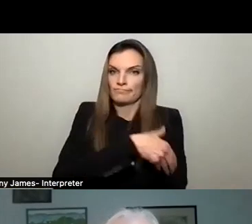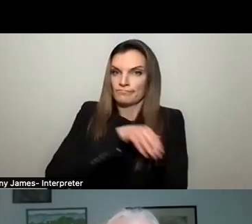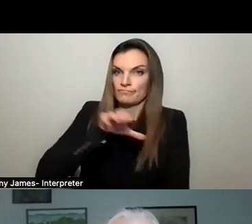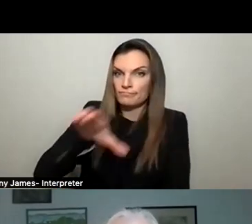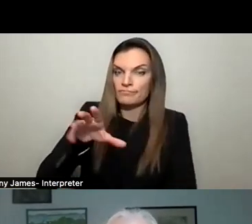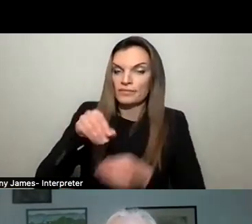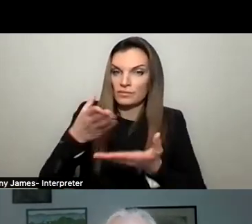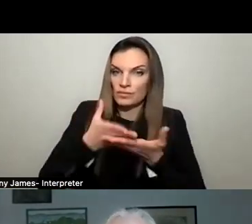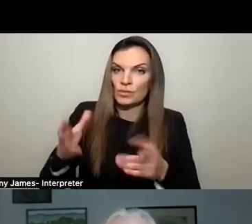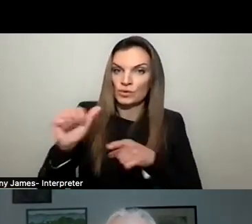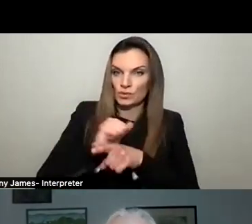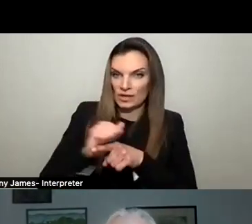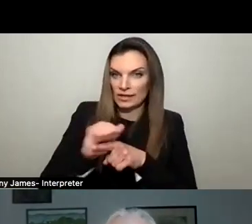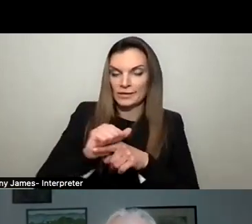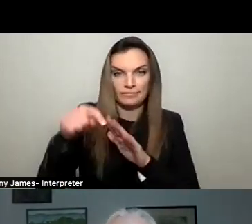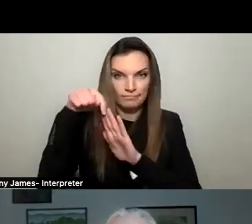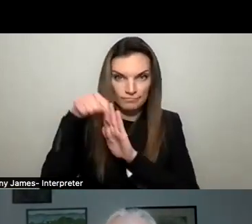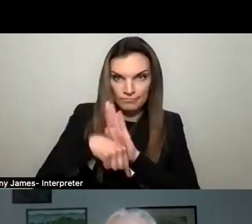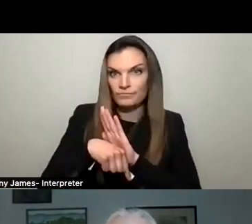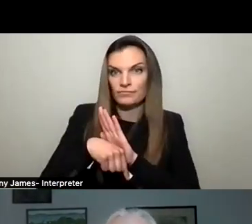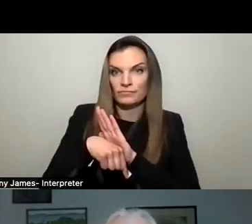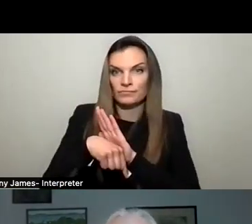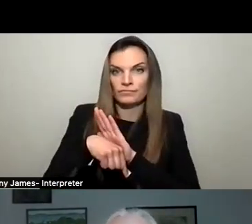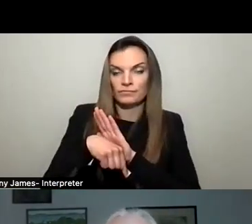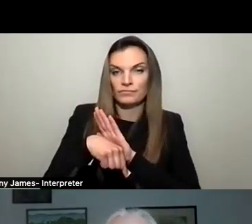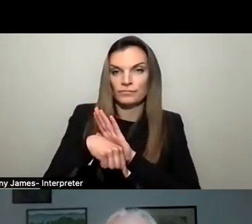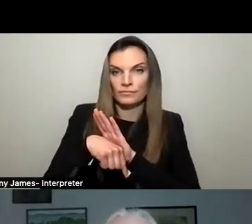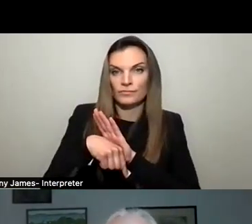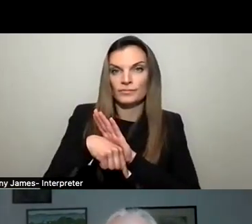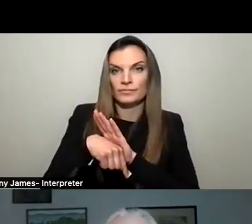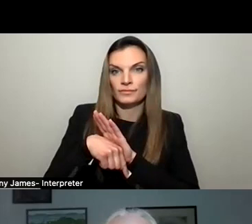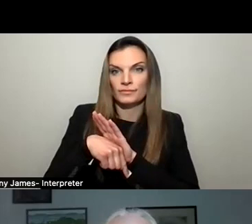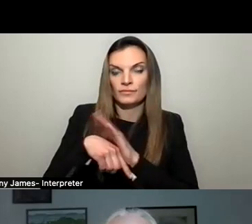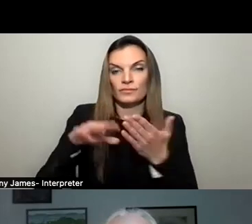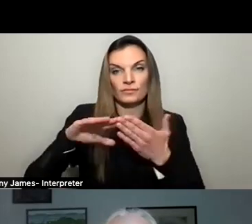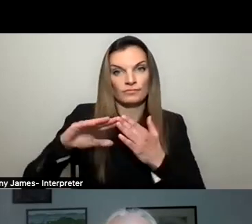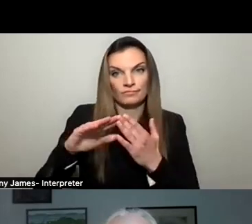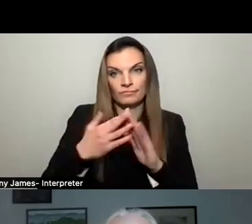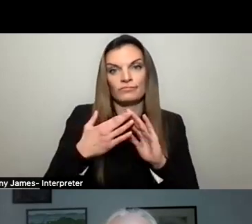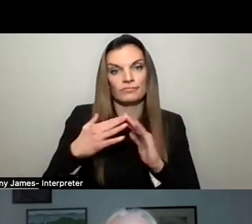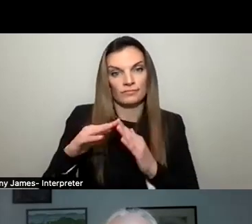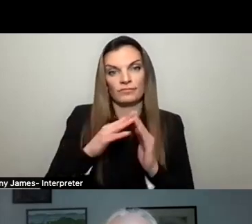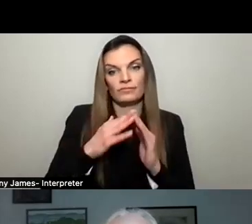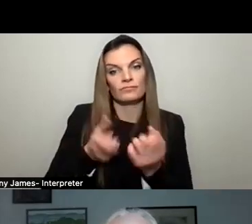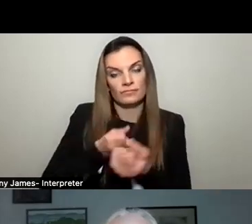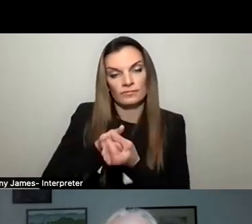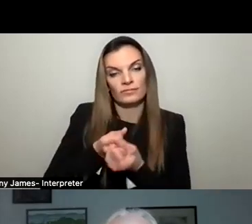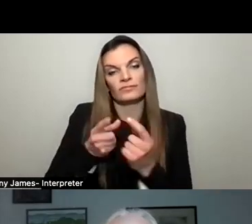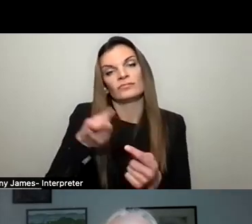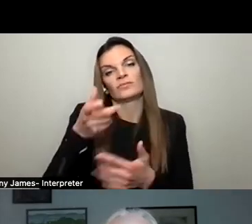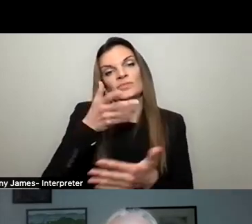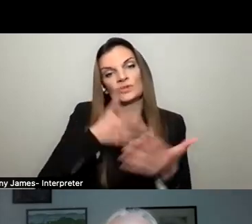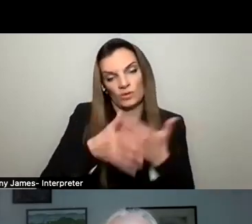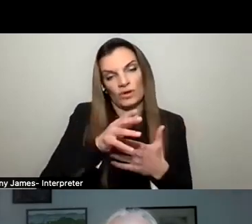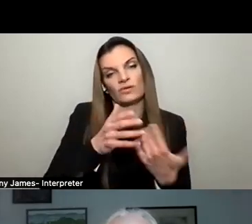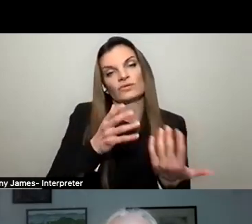sources and training they need all of the, uh, uh, community efforts and, uh, support from social and other work, other